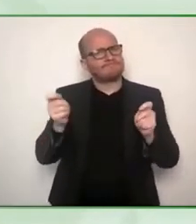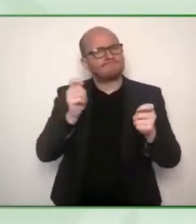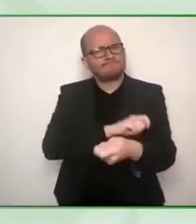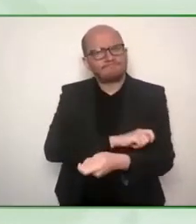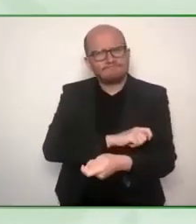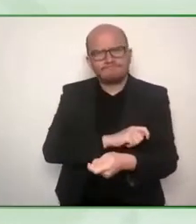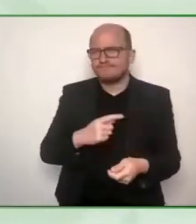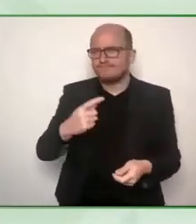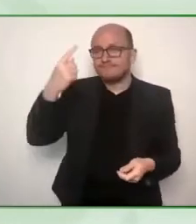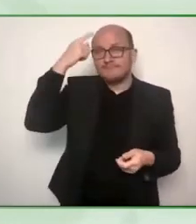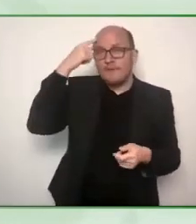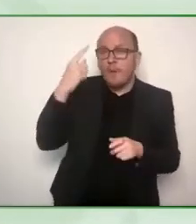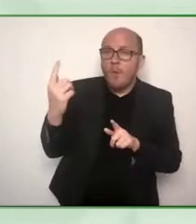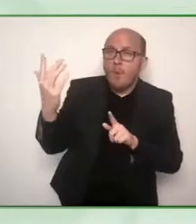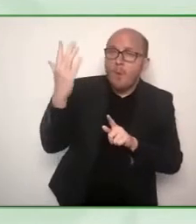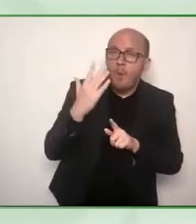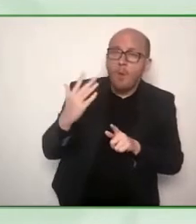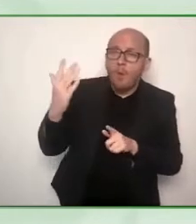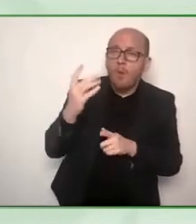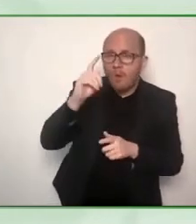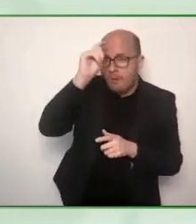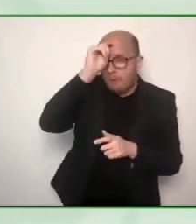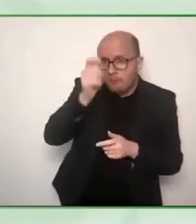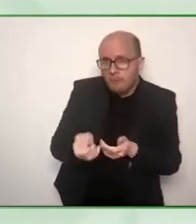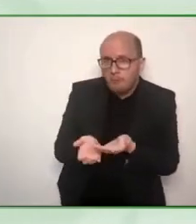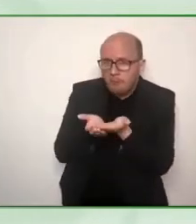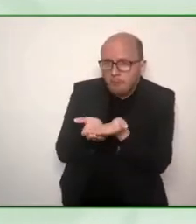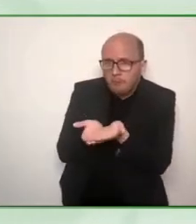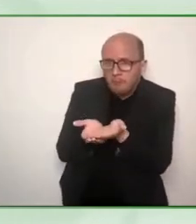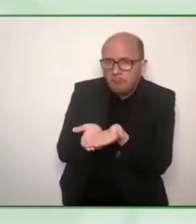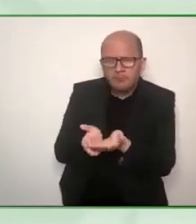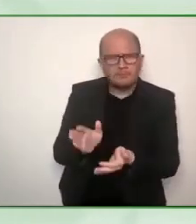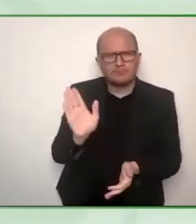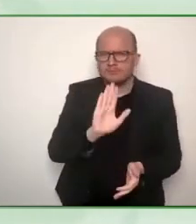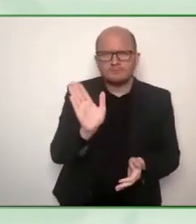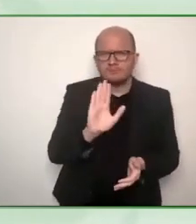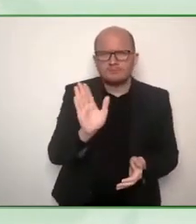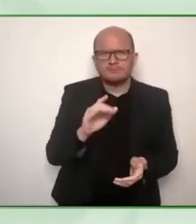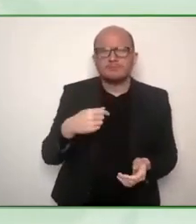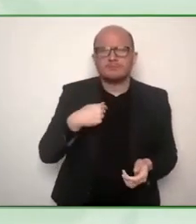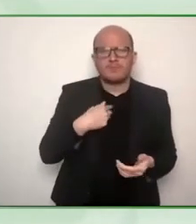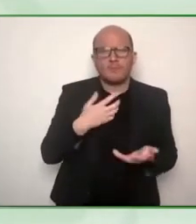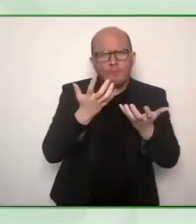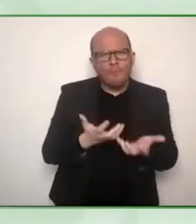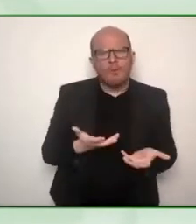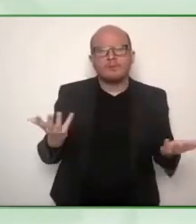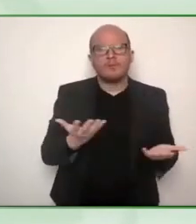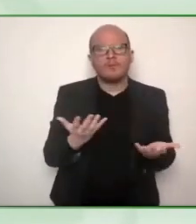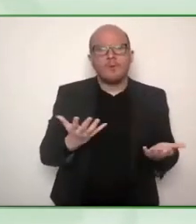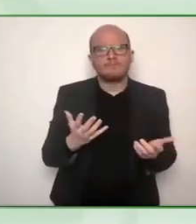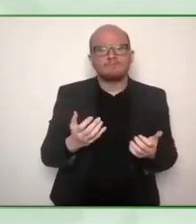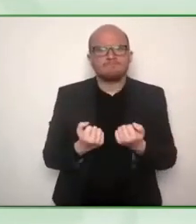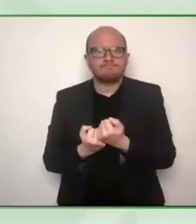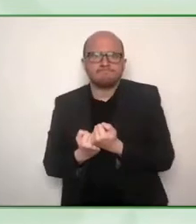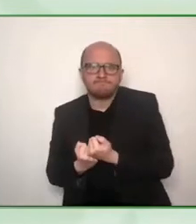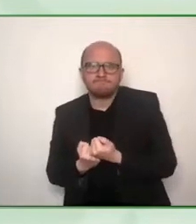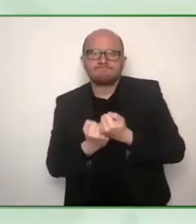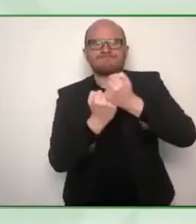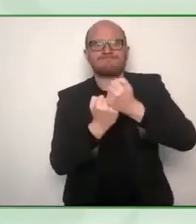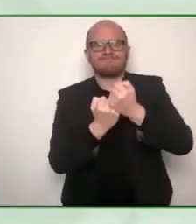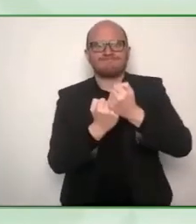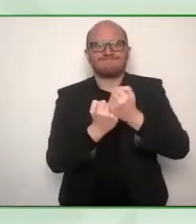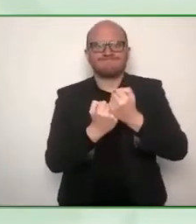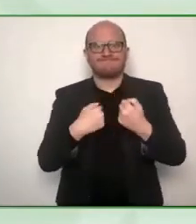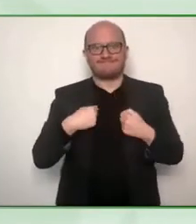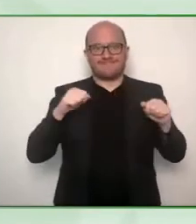education skills and employment but so that we can bring our talents to help make the world a better place. Look at Greta